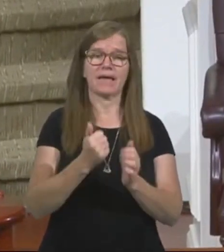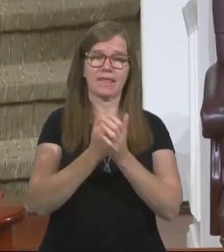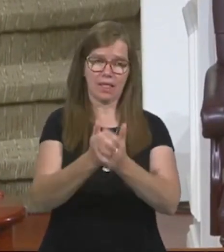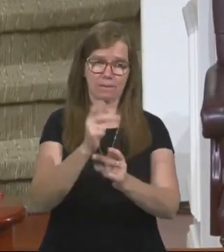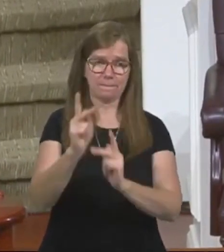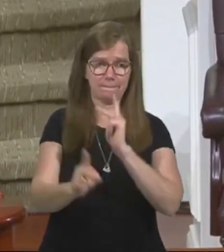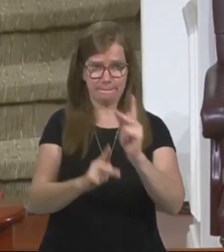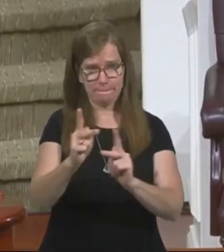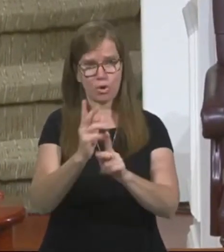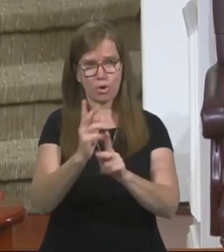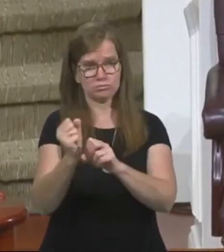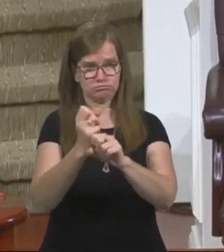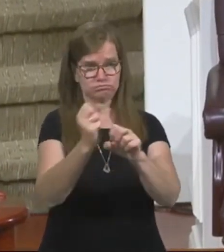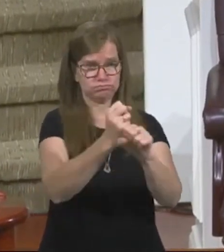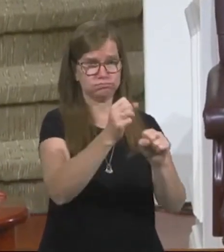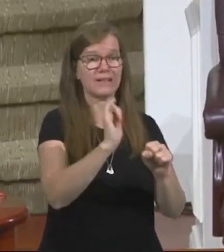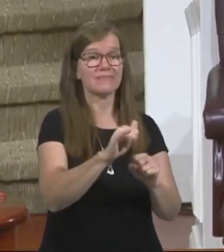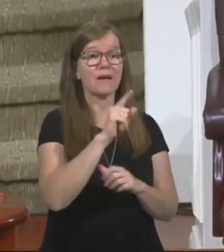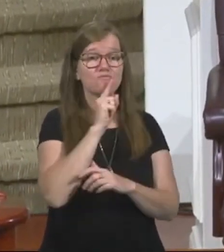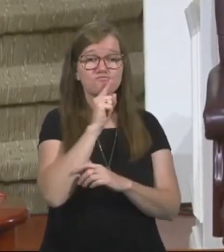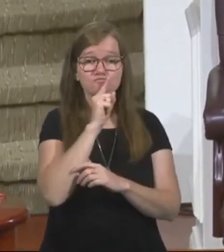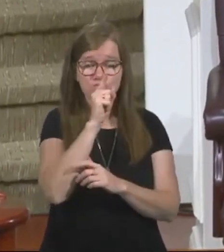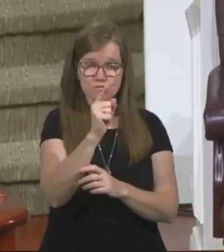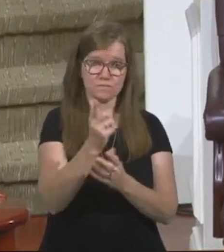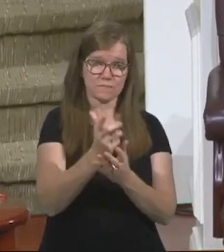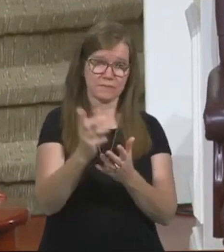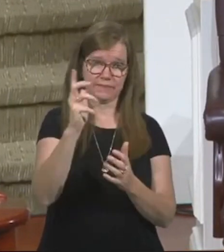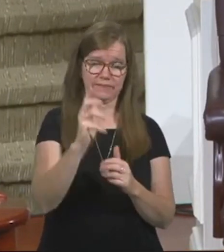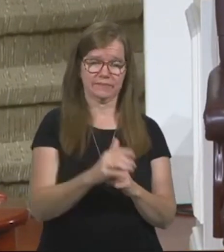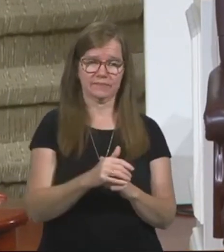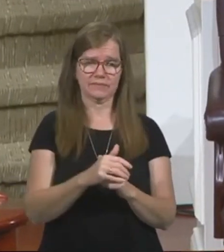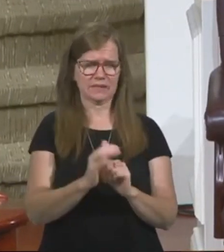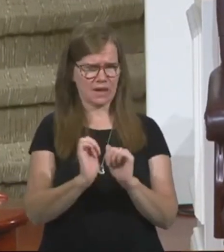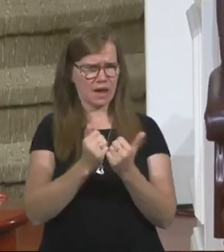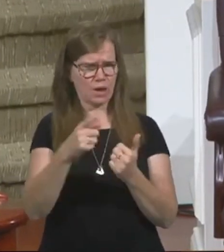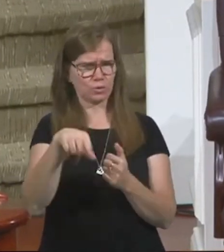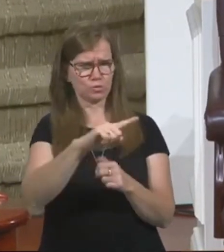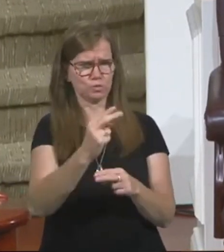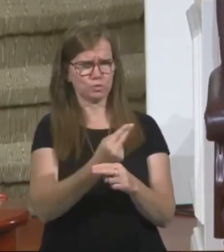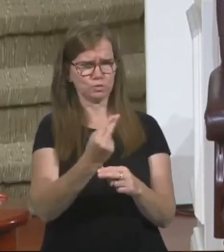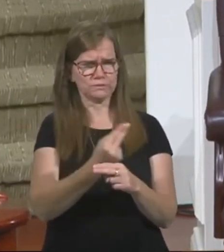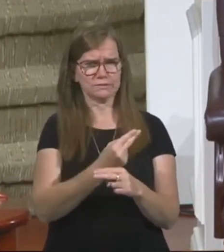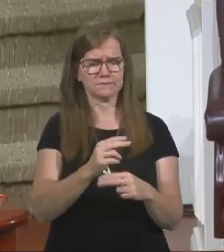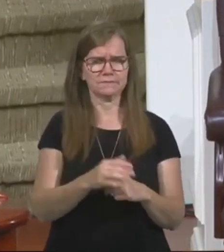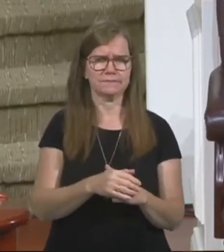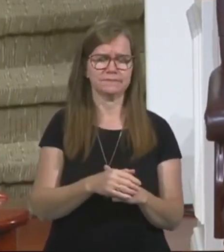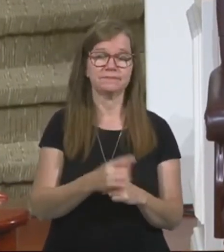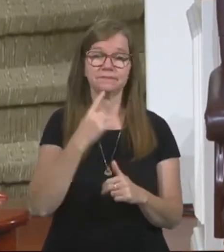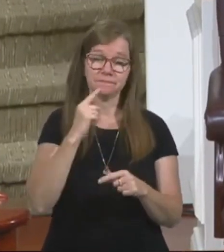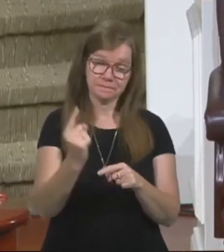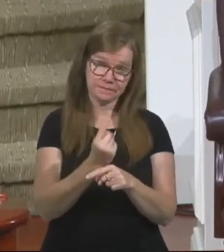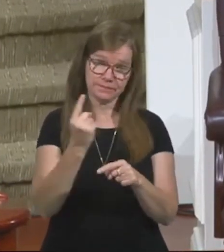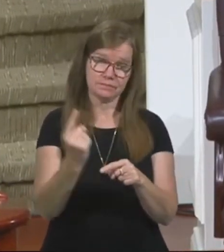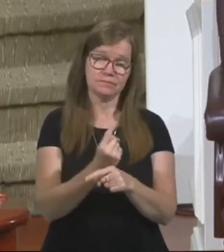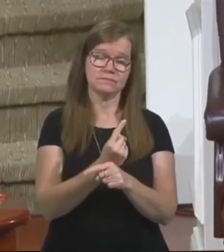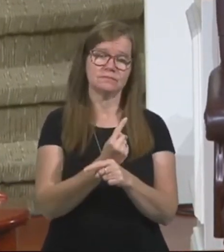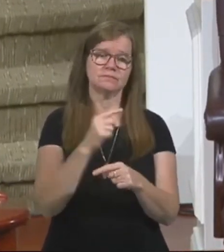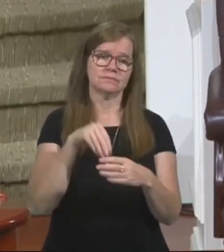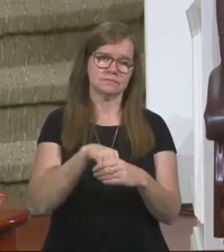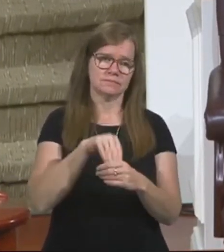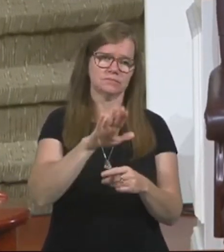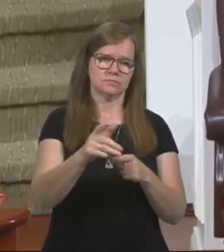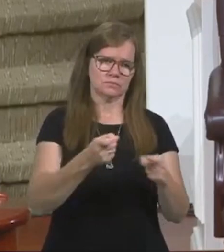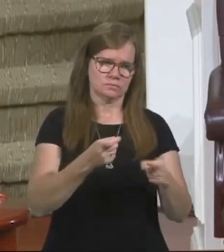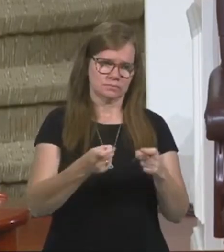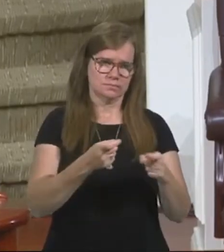Jesus Christ. That's true riches. How are you using it? He says, be faithful in your